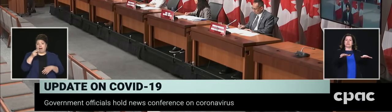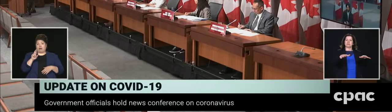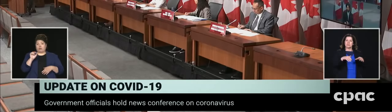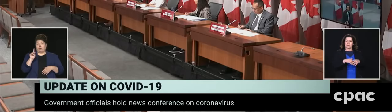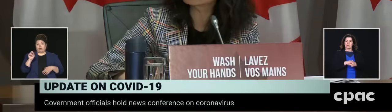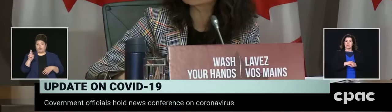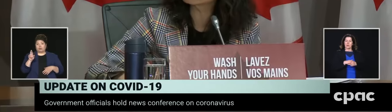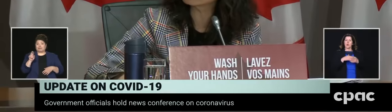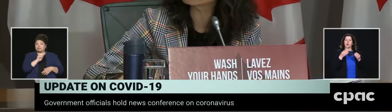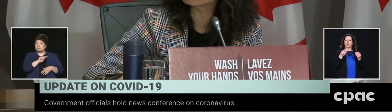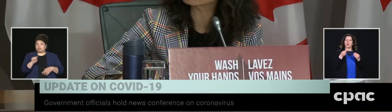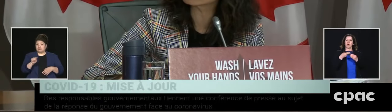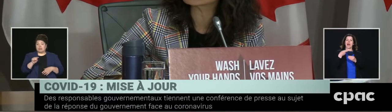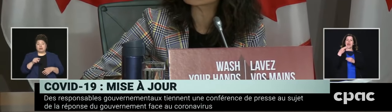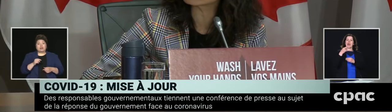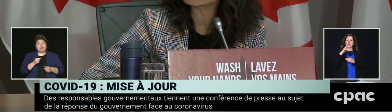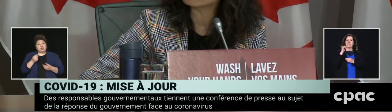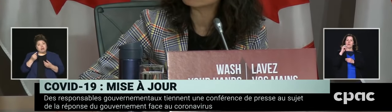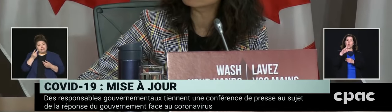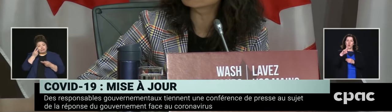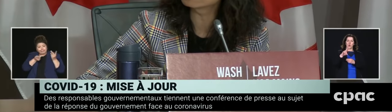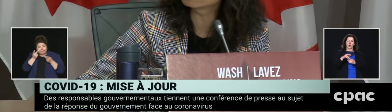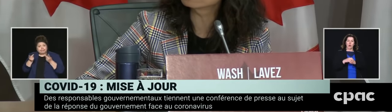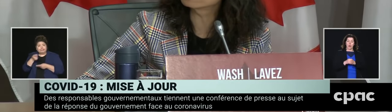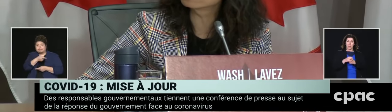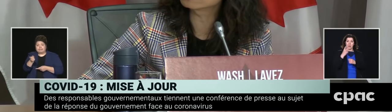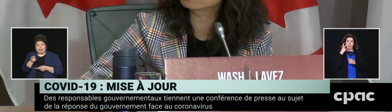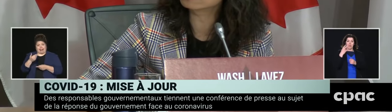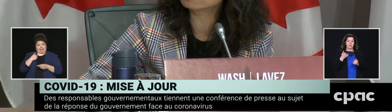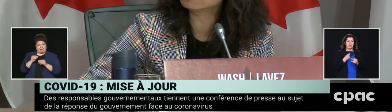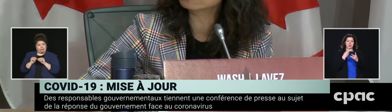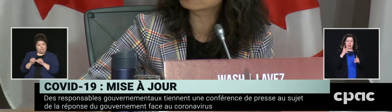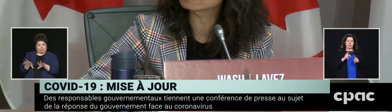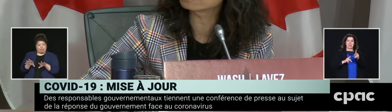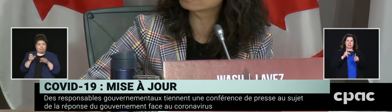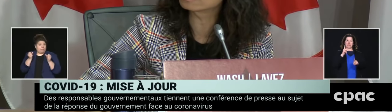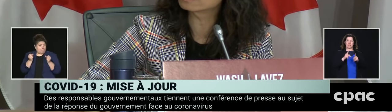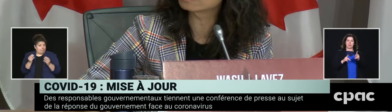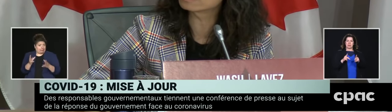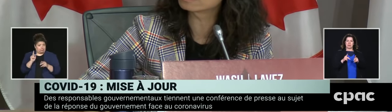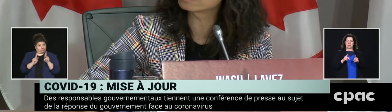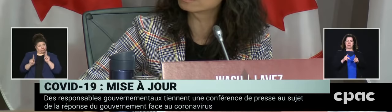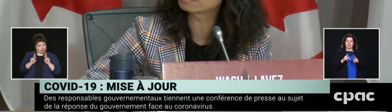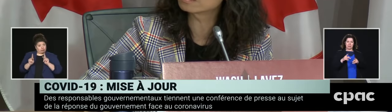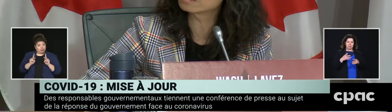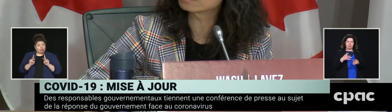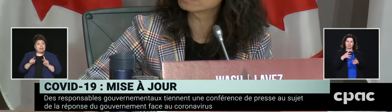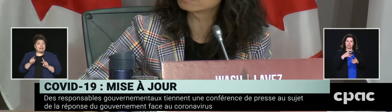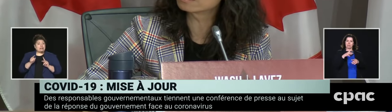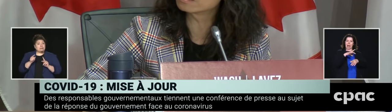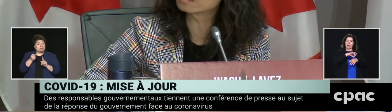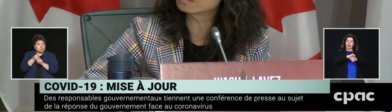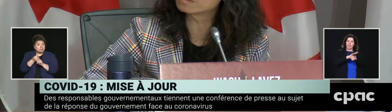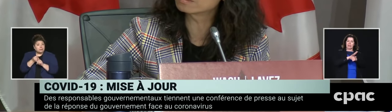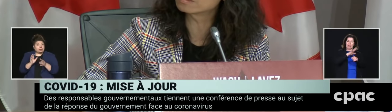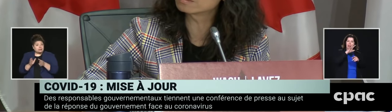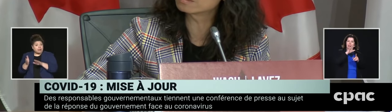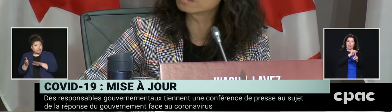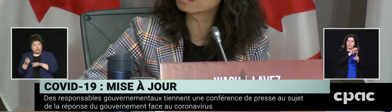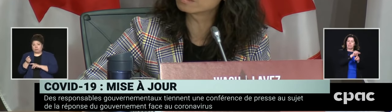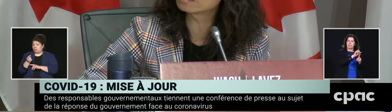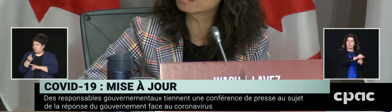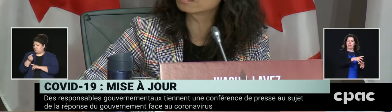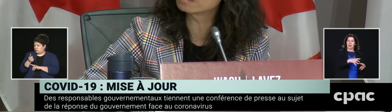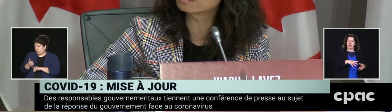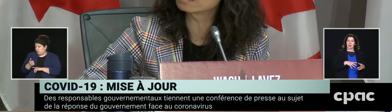number of people who have been infected there, but a small number of deaths in that community. Can you tell us a little bit about why you